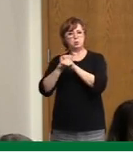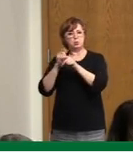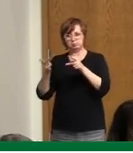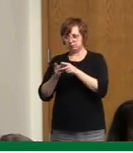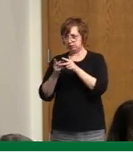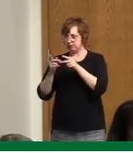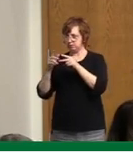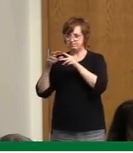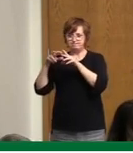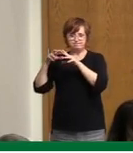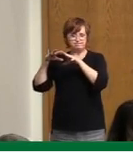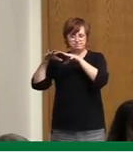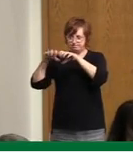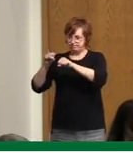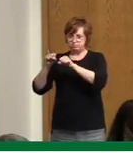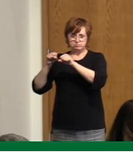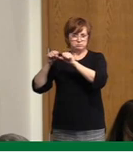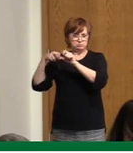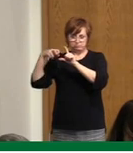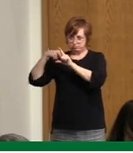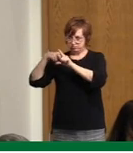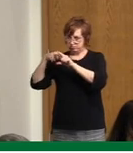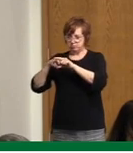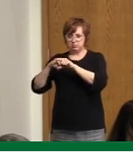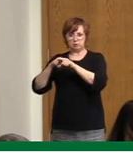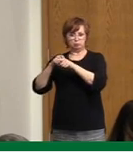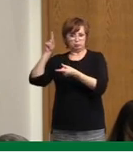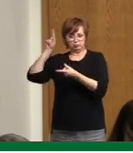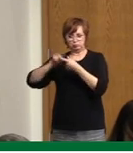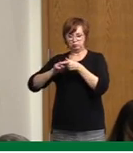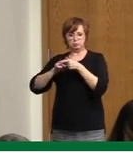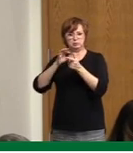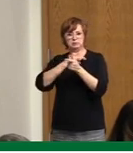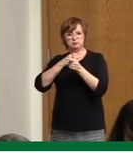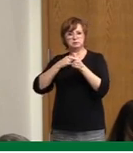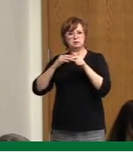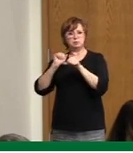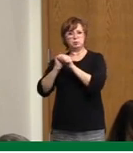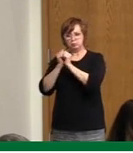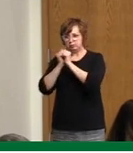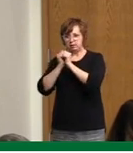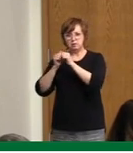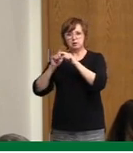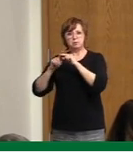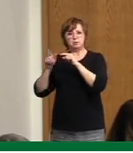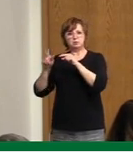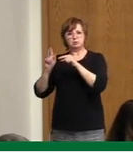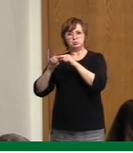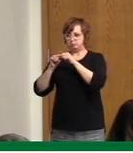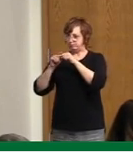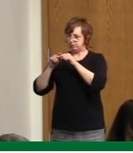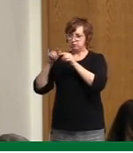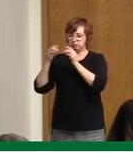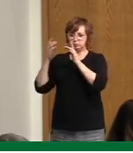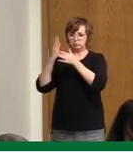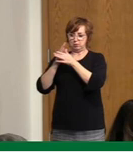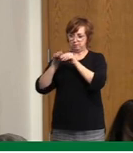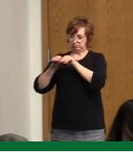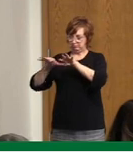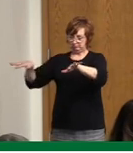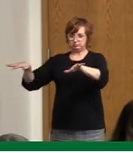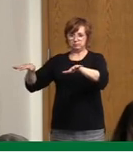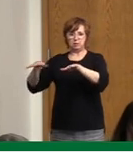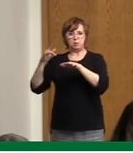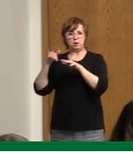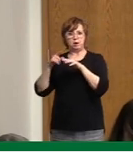very good at quickly improving their COVID protocols and quickly isolating a case and if there is a close contact,